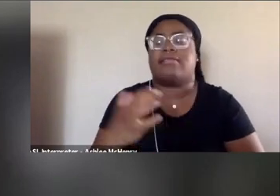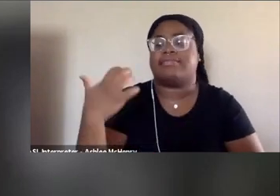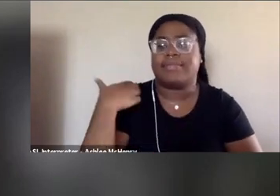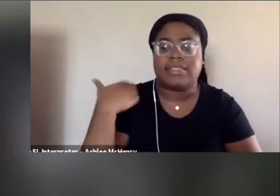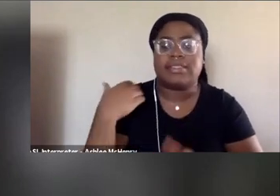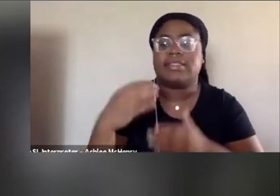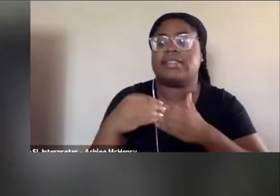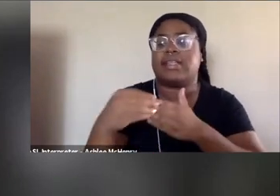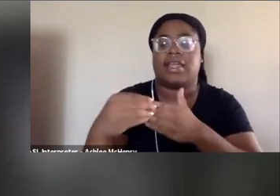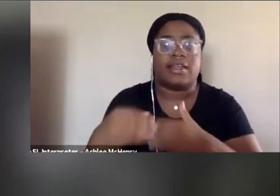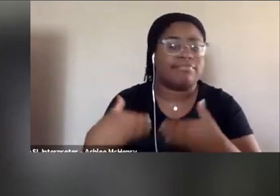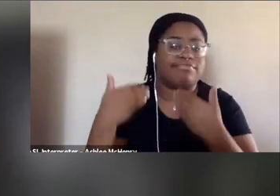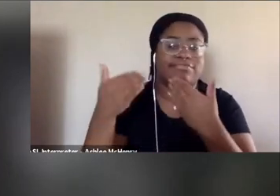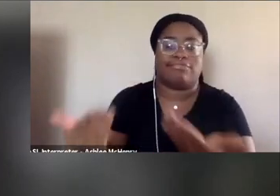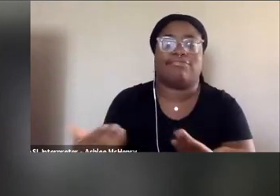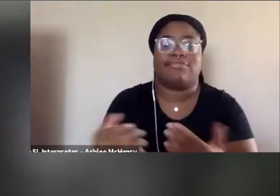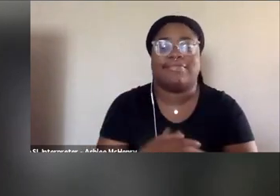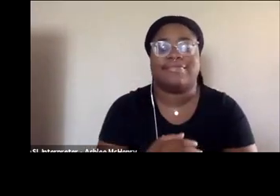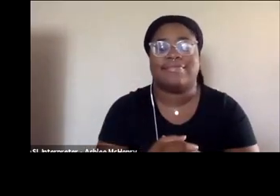away, Anita.